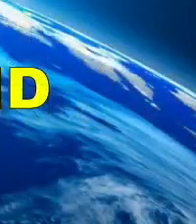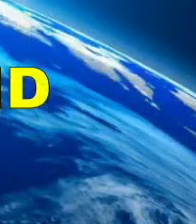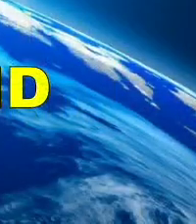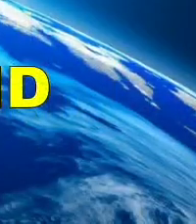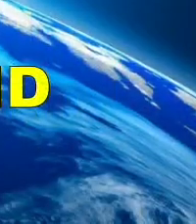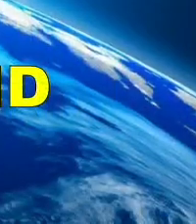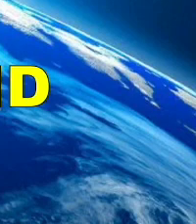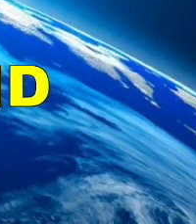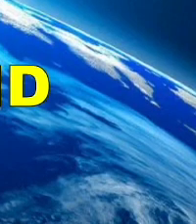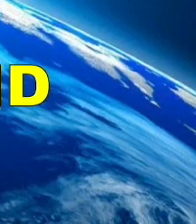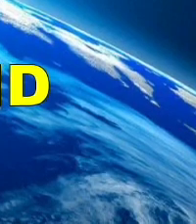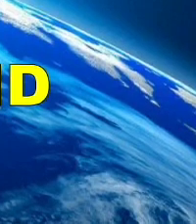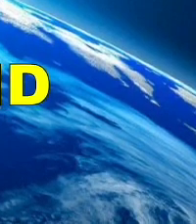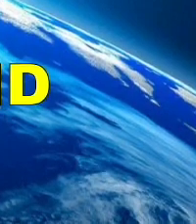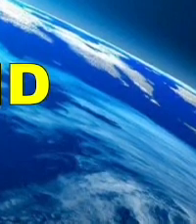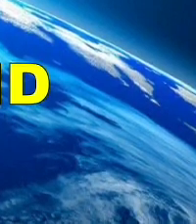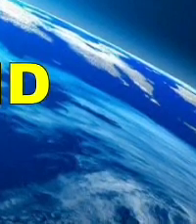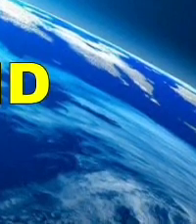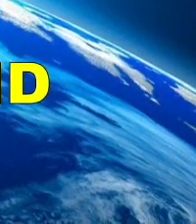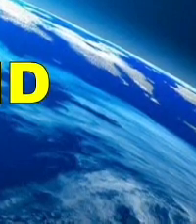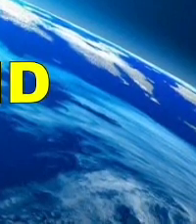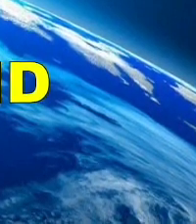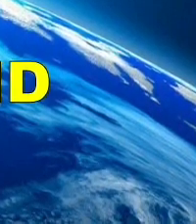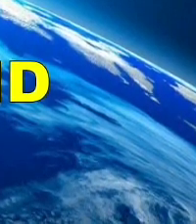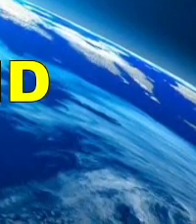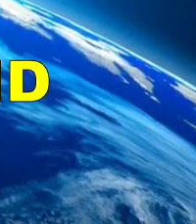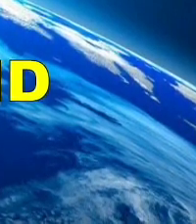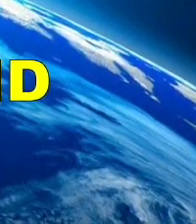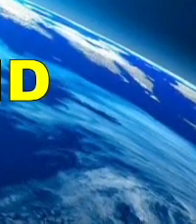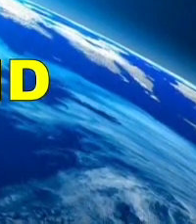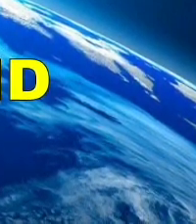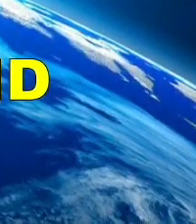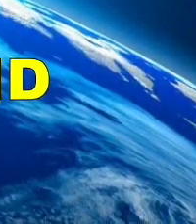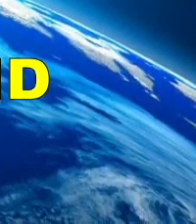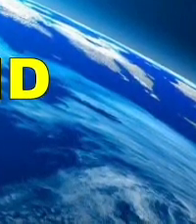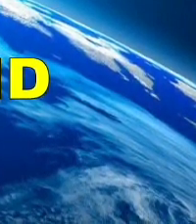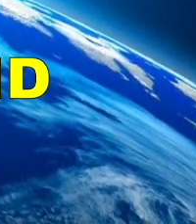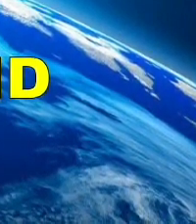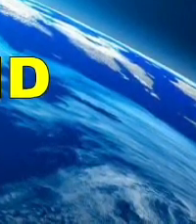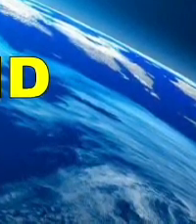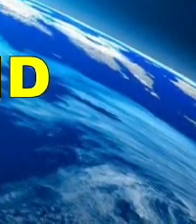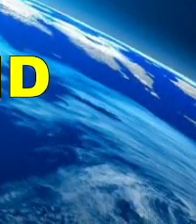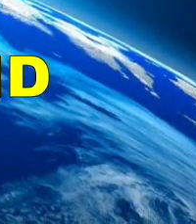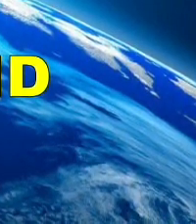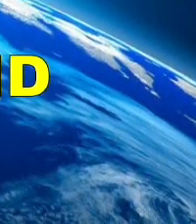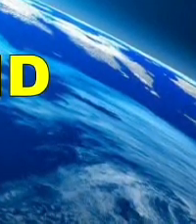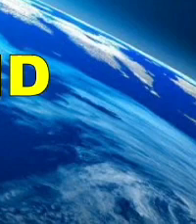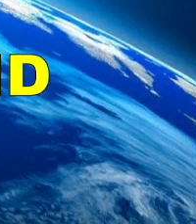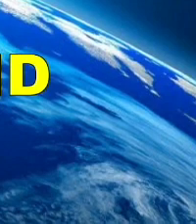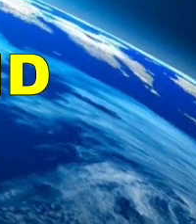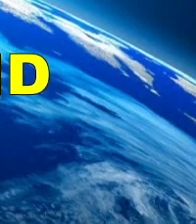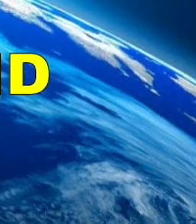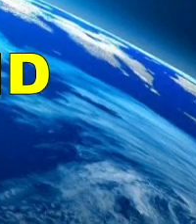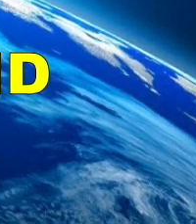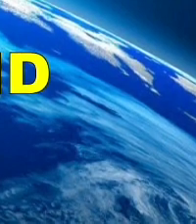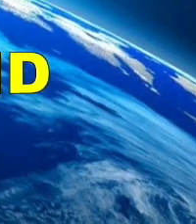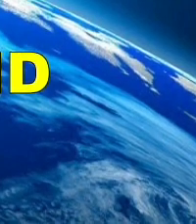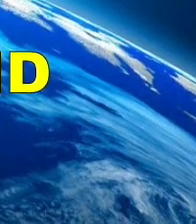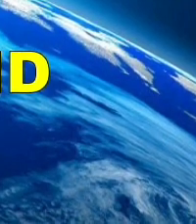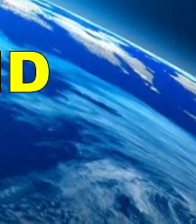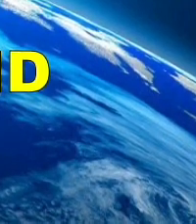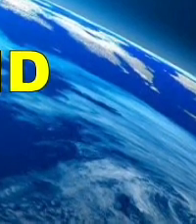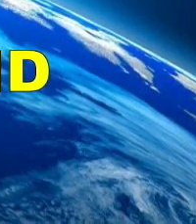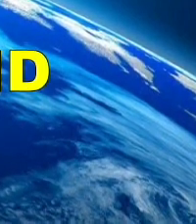And those who lands are shining will be raptured when Jesus comes. So fill your